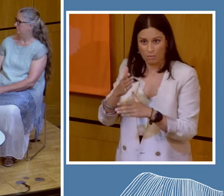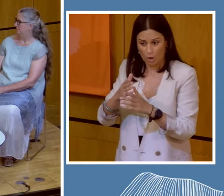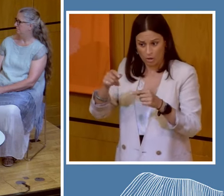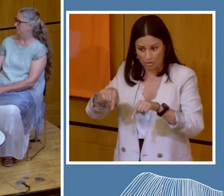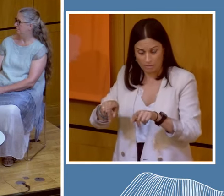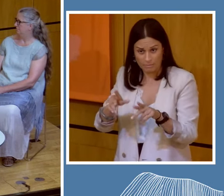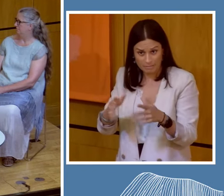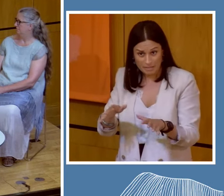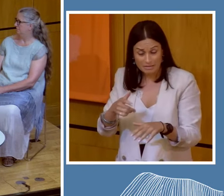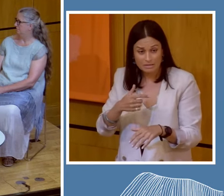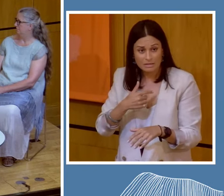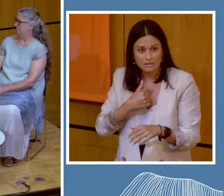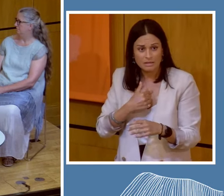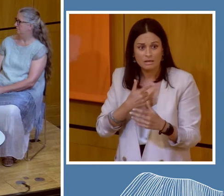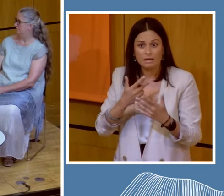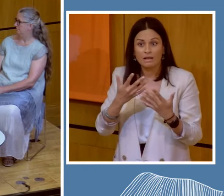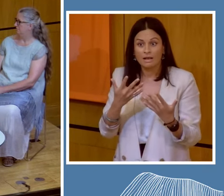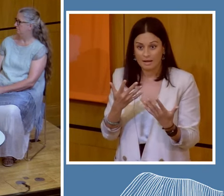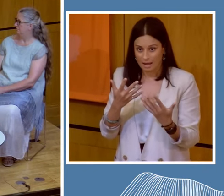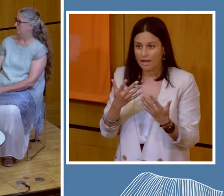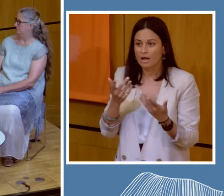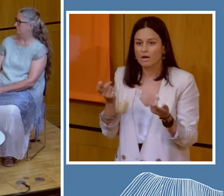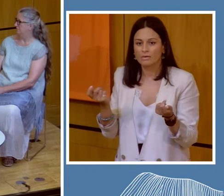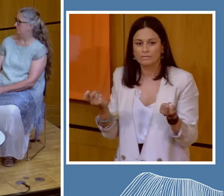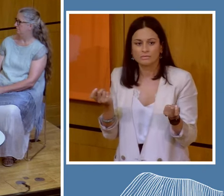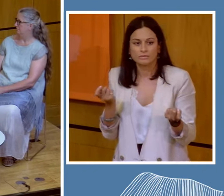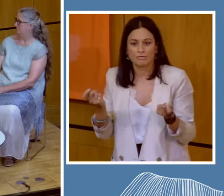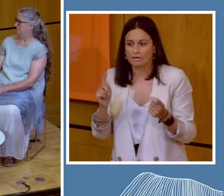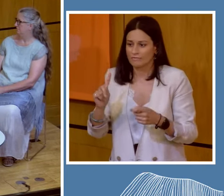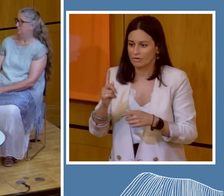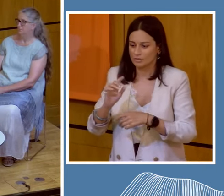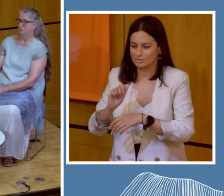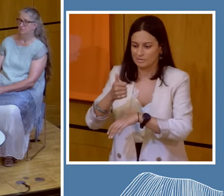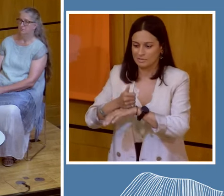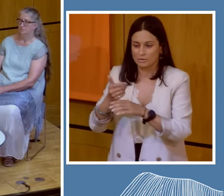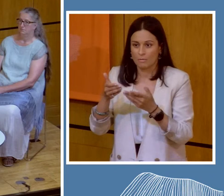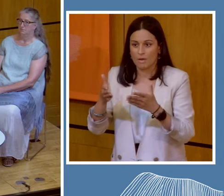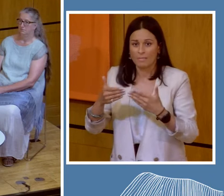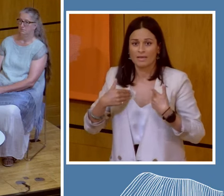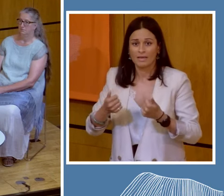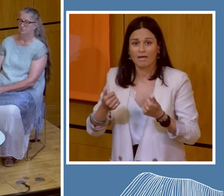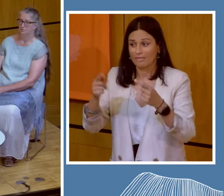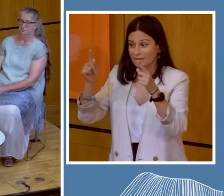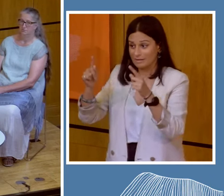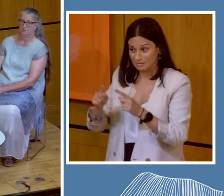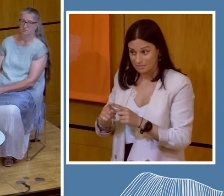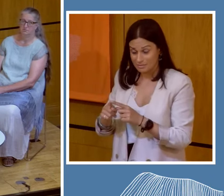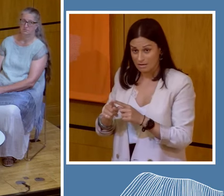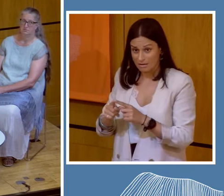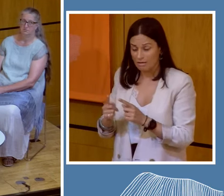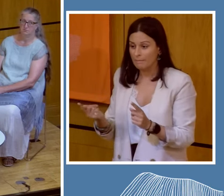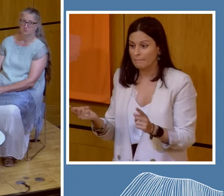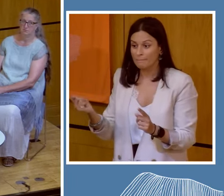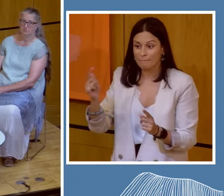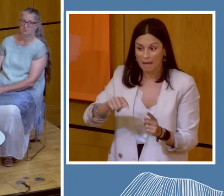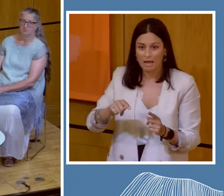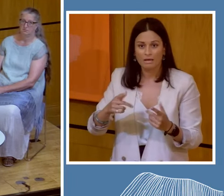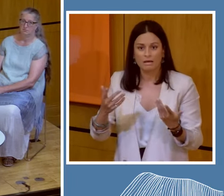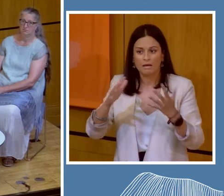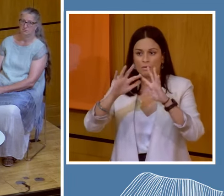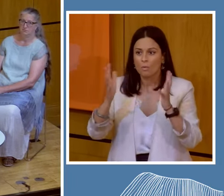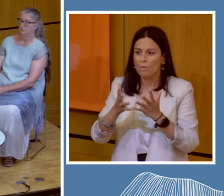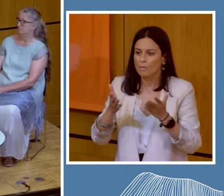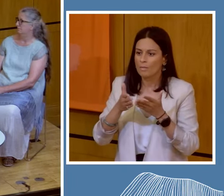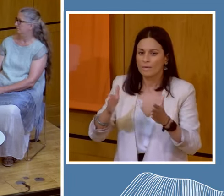then as the inaugural director of the first Institute of Public Health in India. And then back on to global